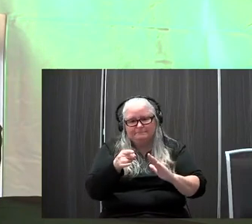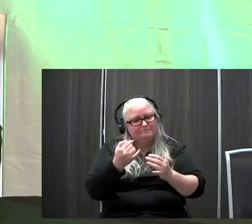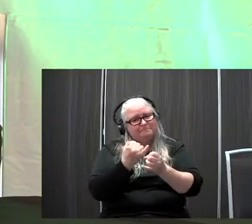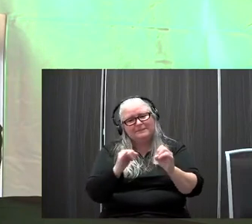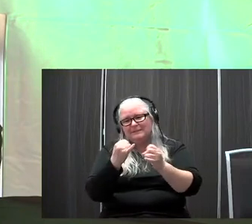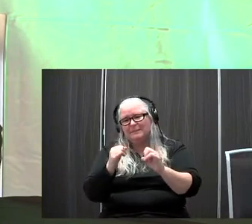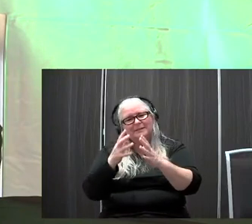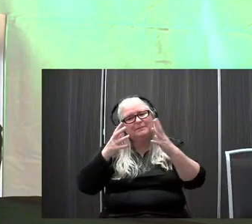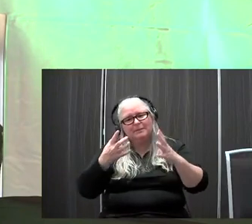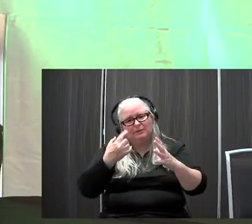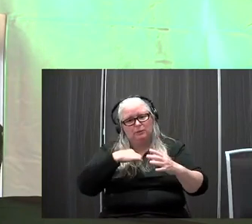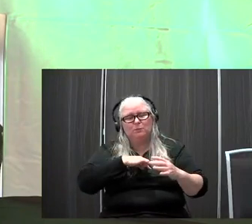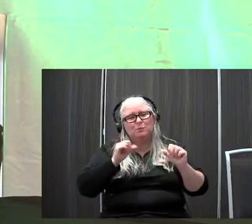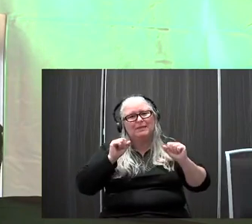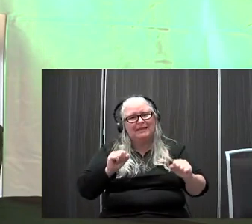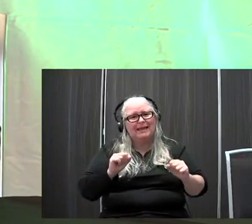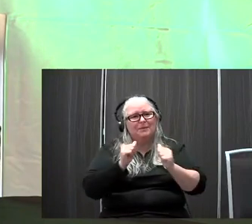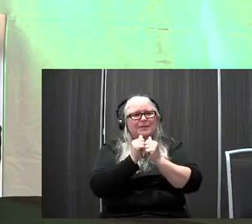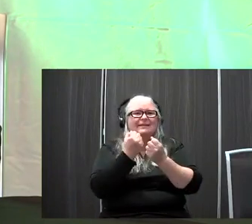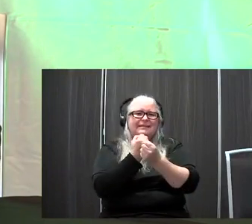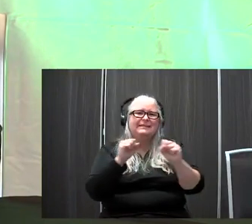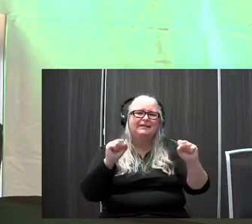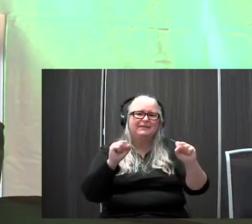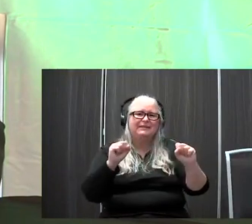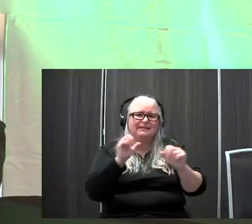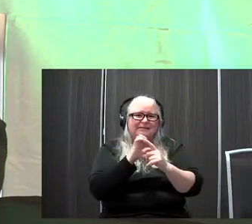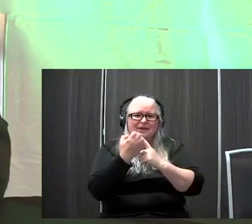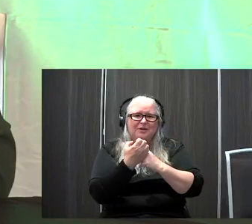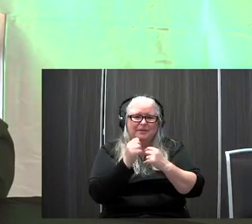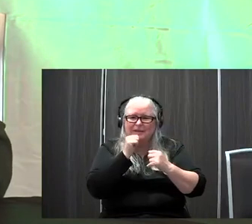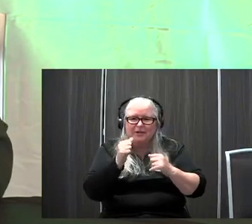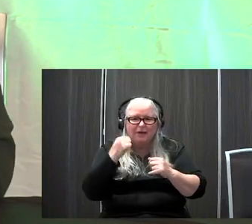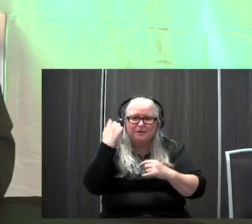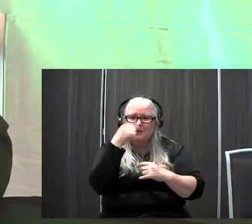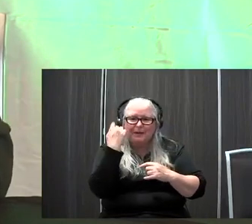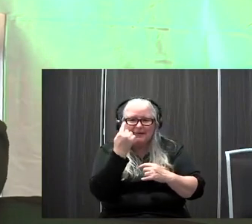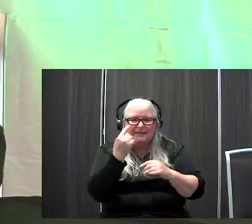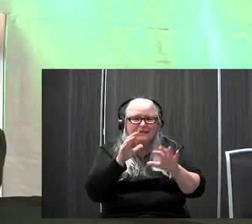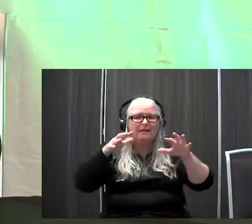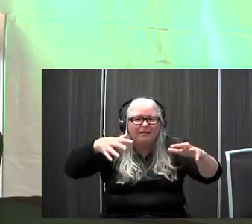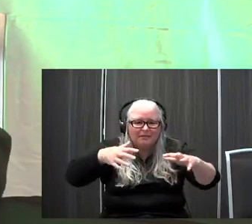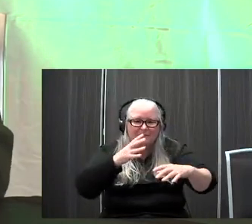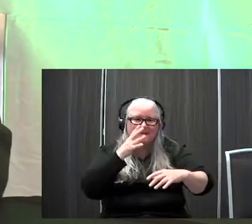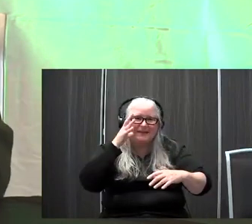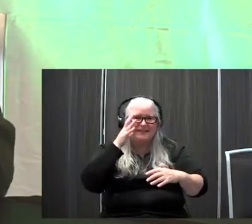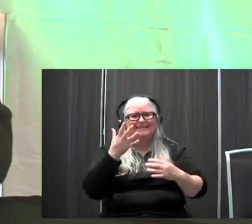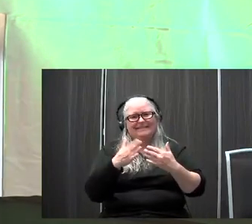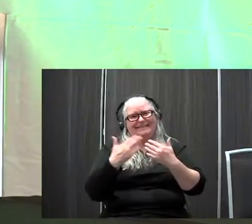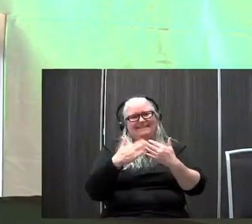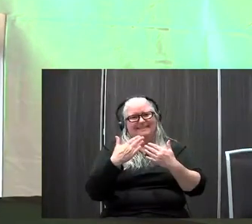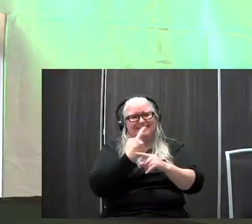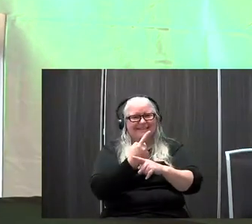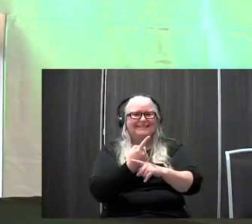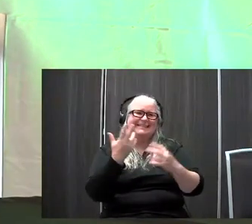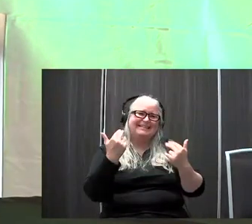much as you can in the safest environment without being crazy. All right. Totally easy. Yeah.